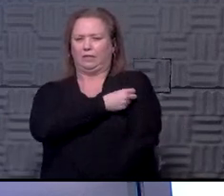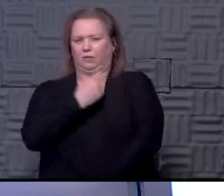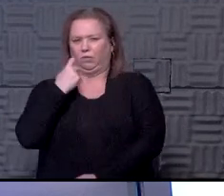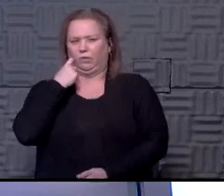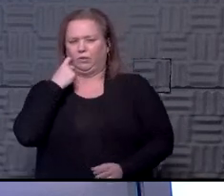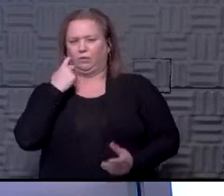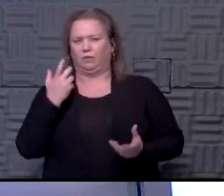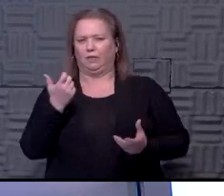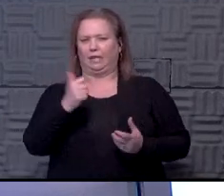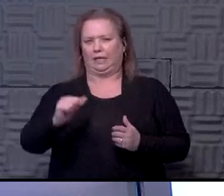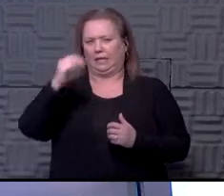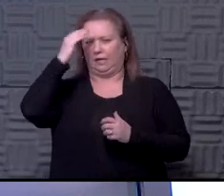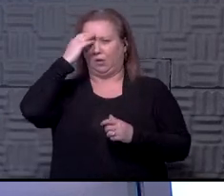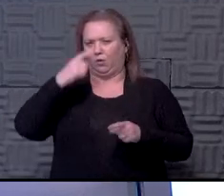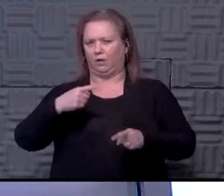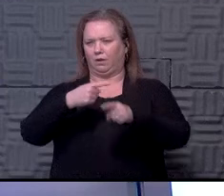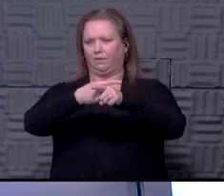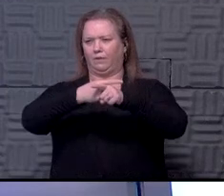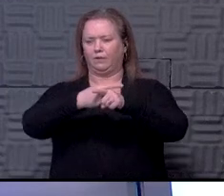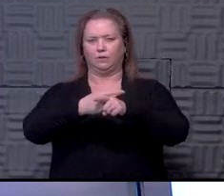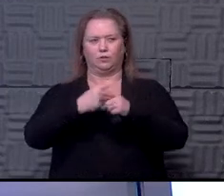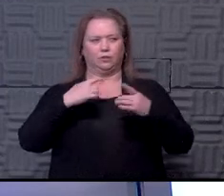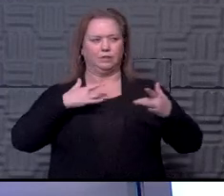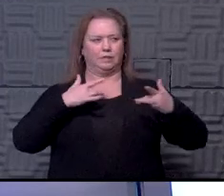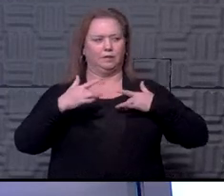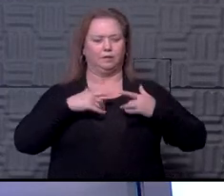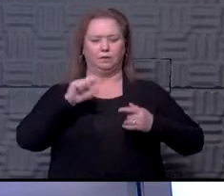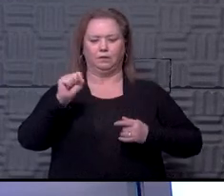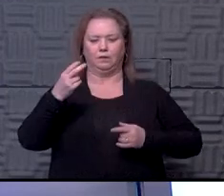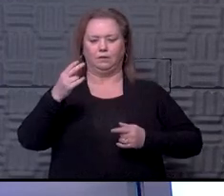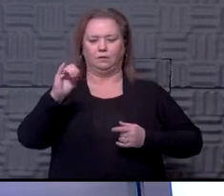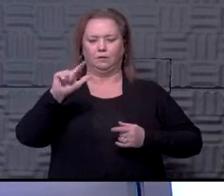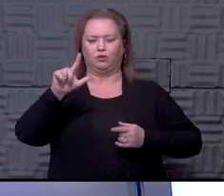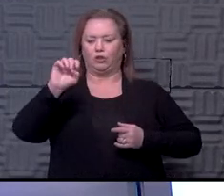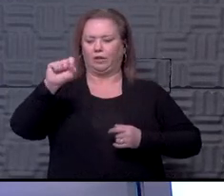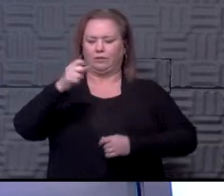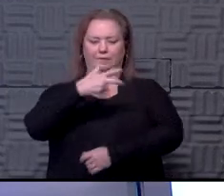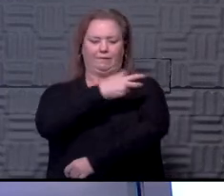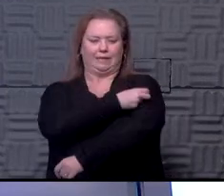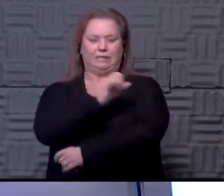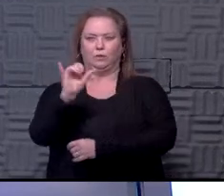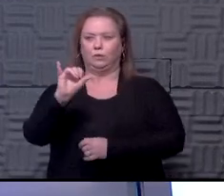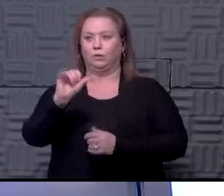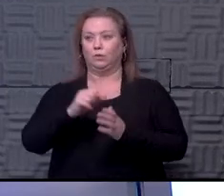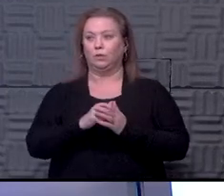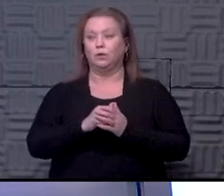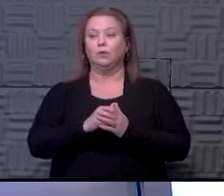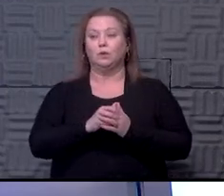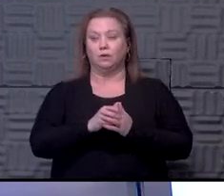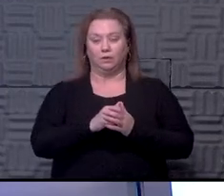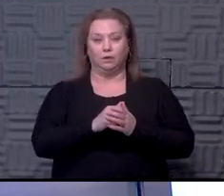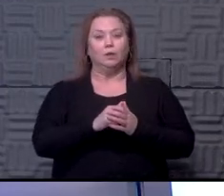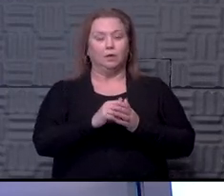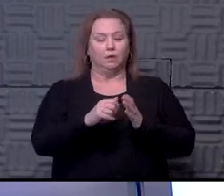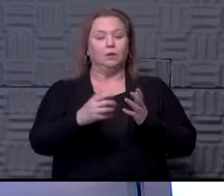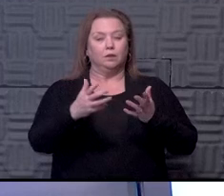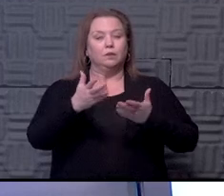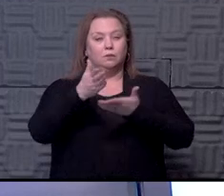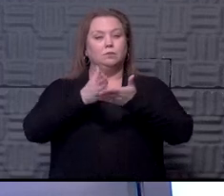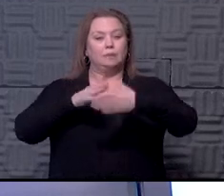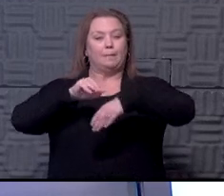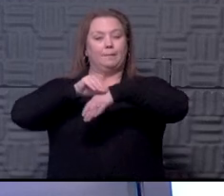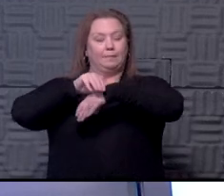Are there any known interactions? She's considering getting the shingles vaccine. Yeah, so there is guidance